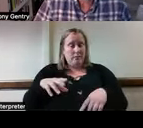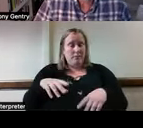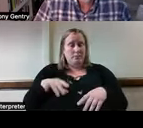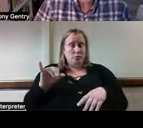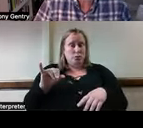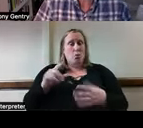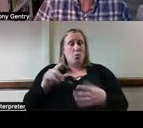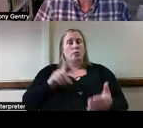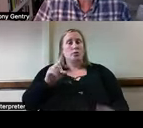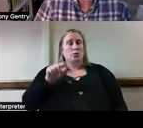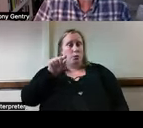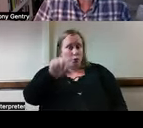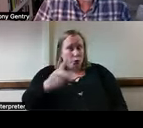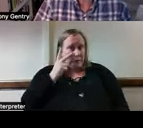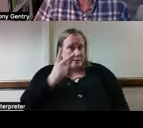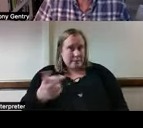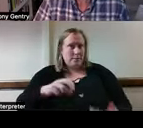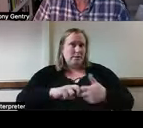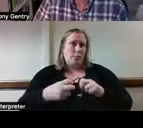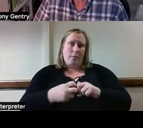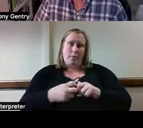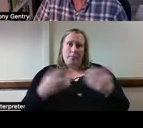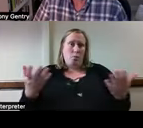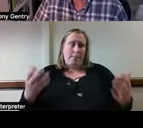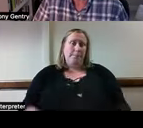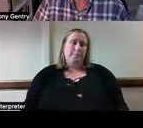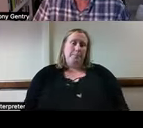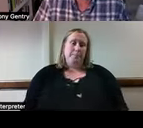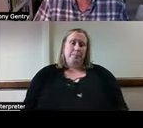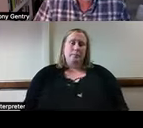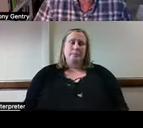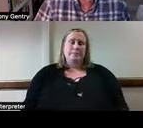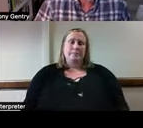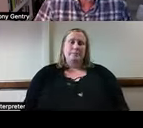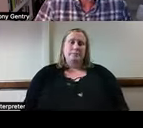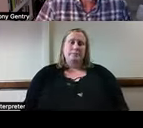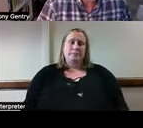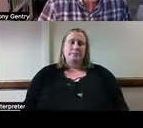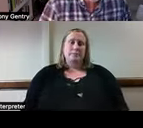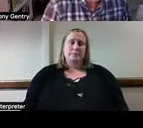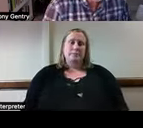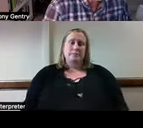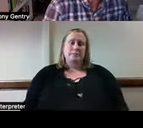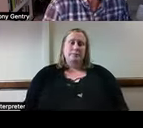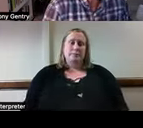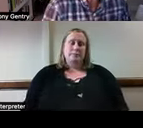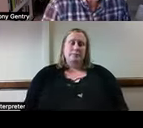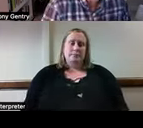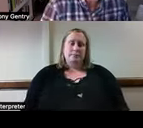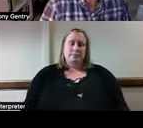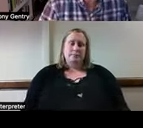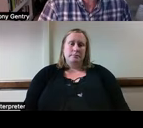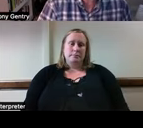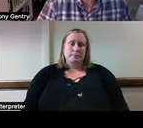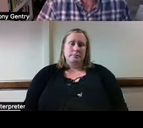What do you see as the problem here? What is the dilemma as you see it? You don't have to solve it yet. All you have to do is identify